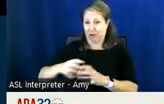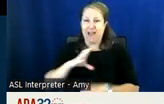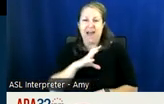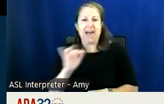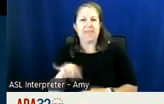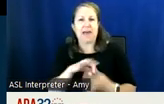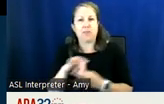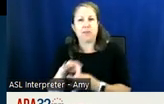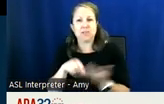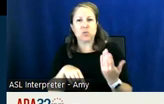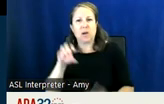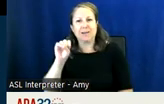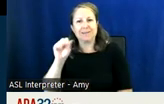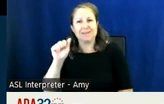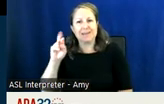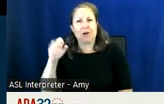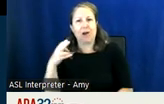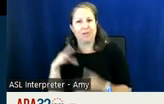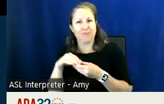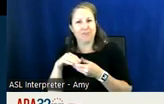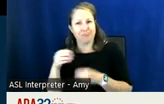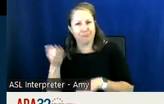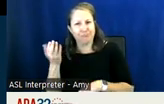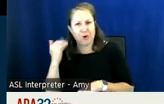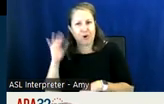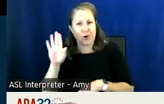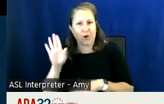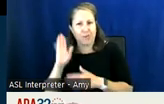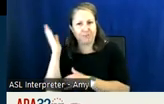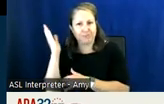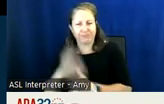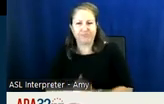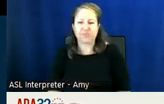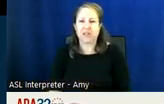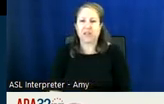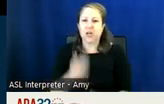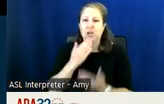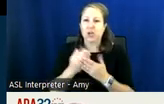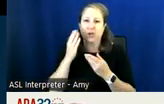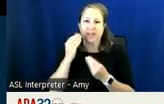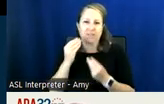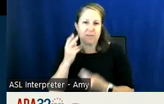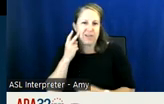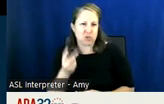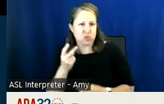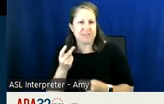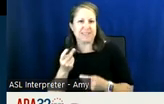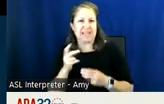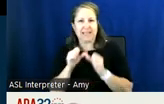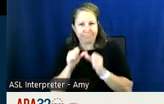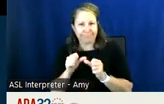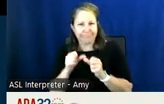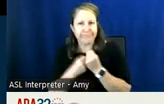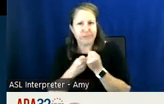back to what sarah presented on as well earlier in her presentation so very um good information just to see the continued ongoing